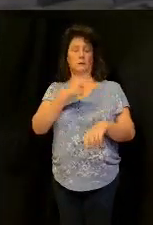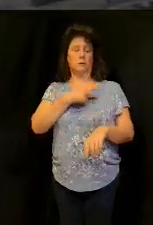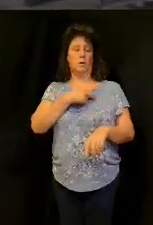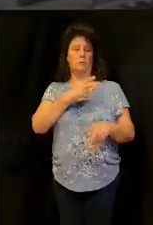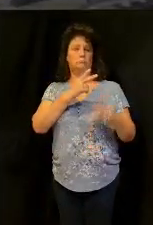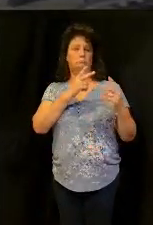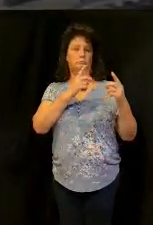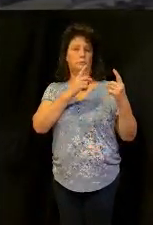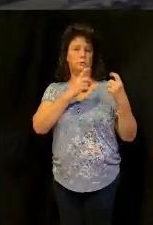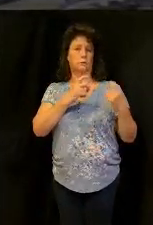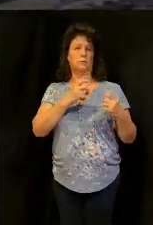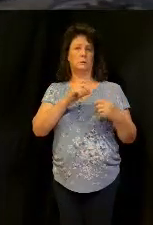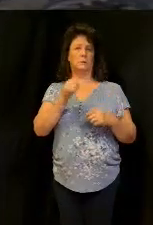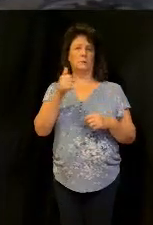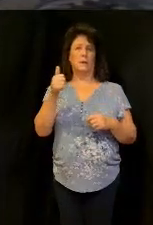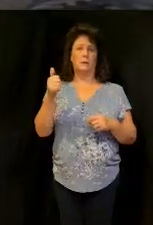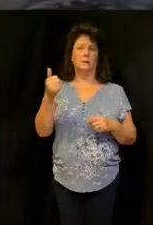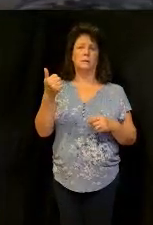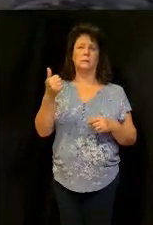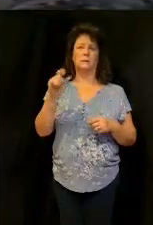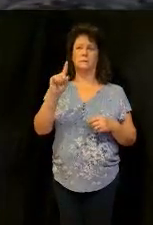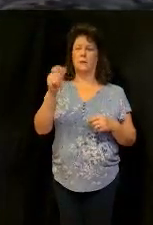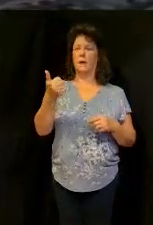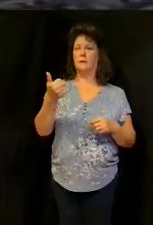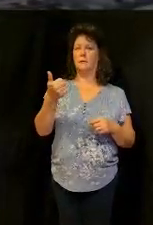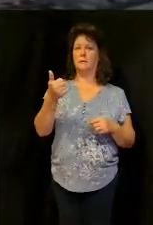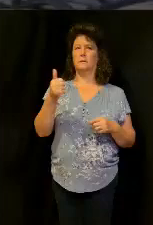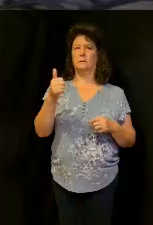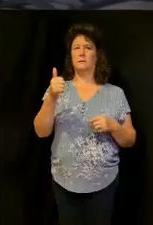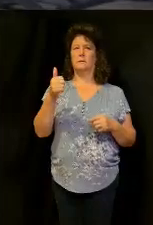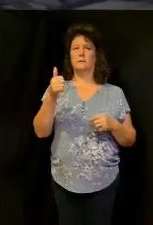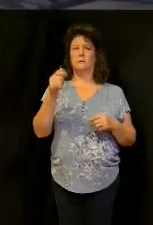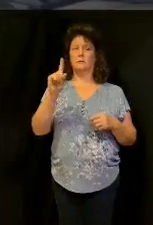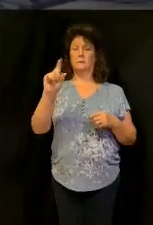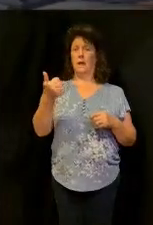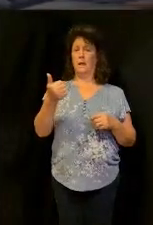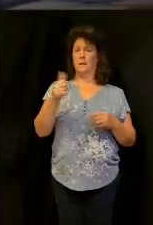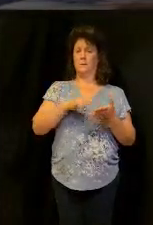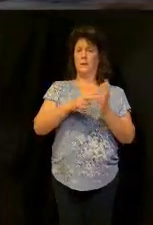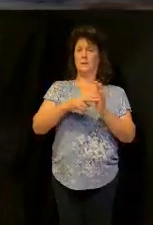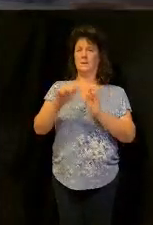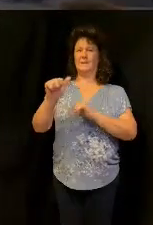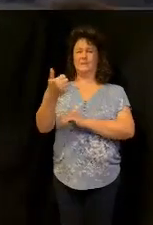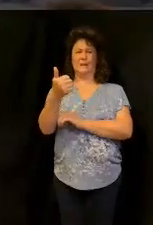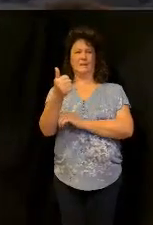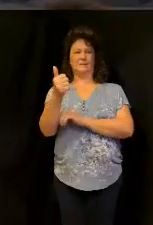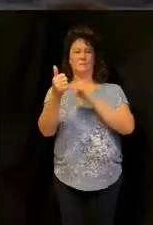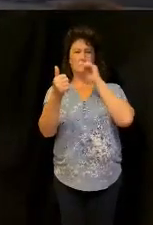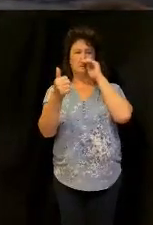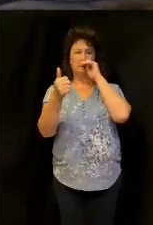tithe tithe ten ten right ten ten what's the word tithe mean it means ten ten